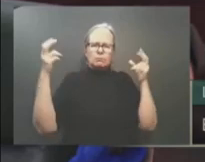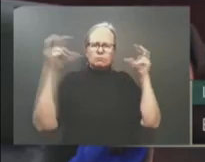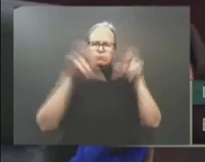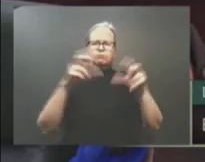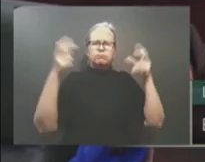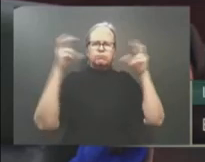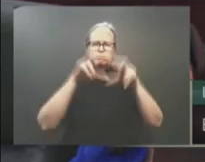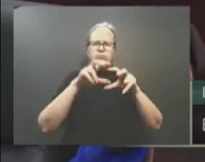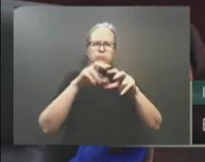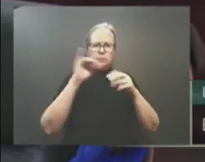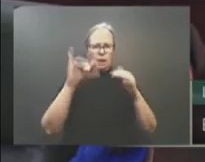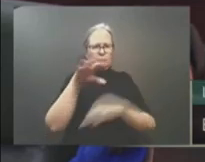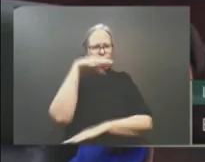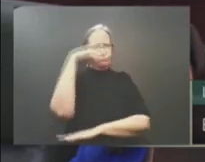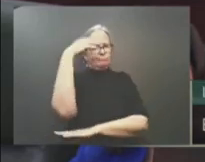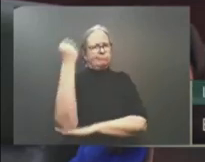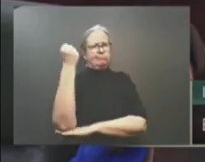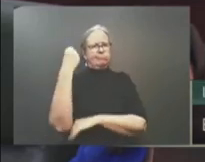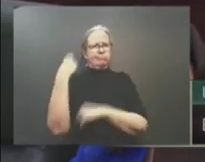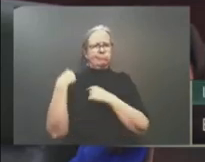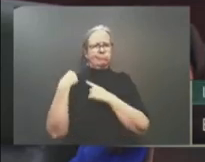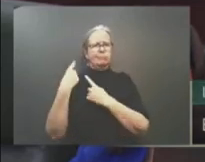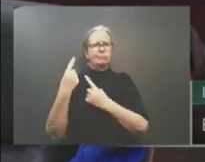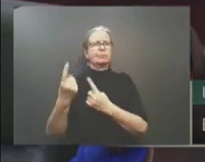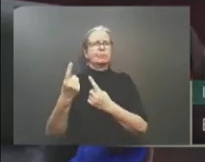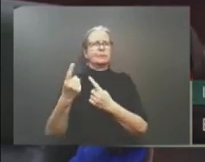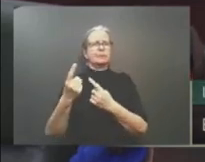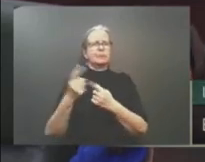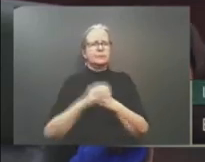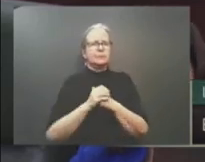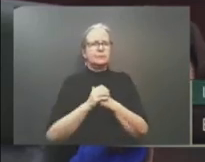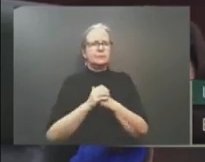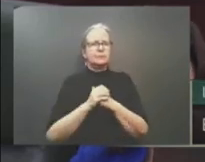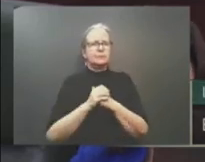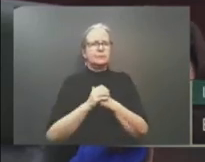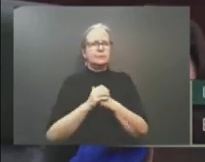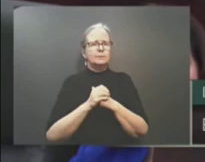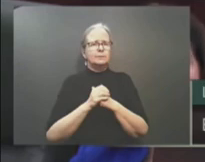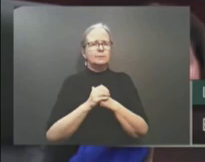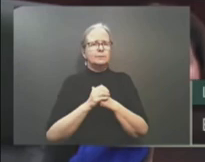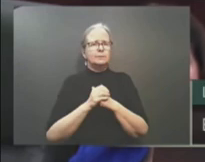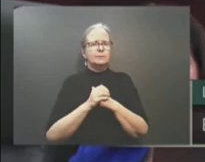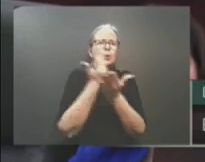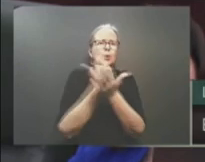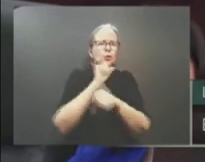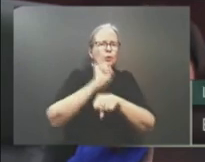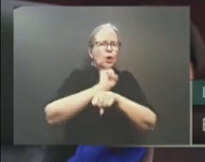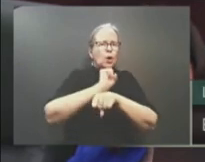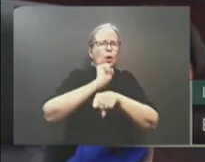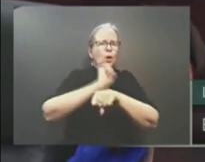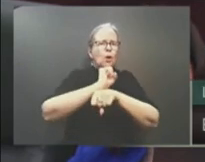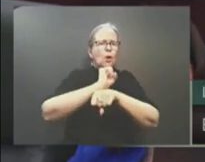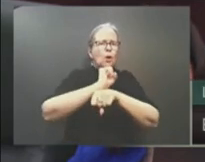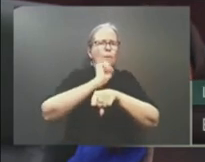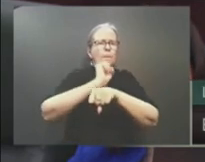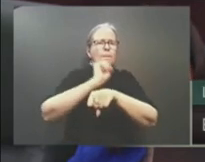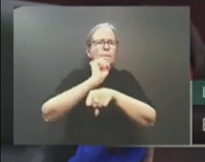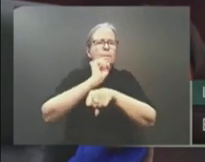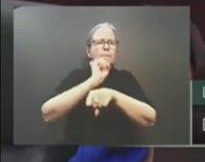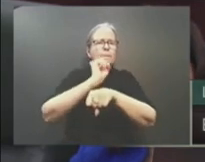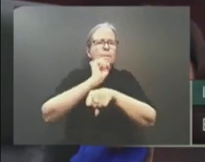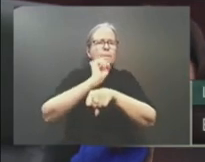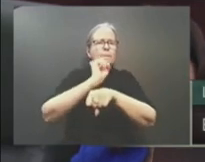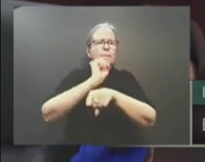thousands of new jobs while diversifying Alberta's economy. Just days ago, a Plexus